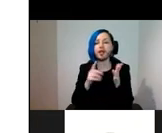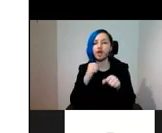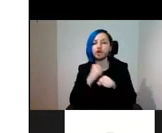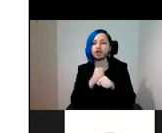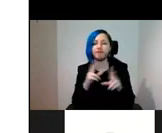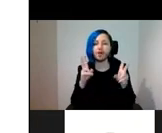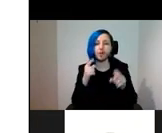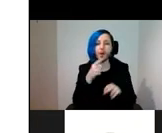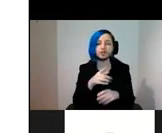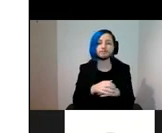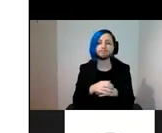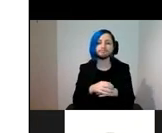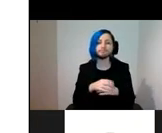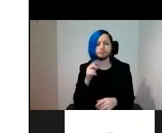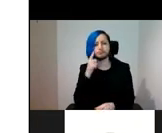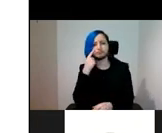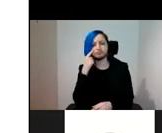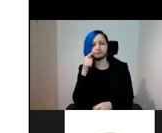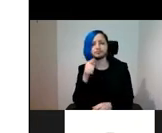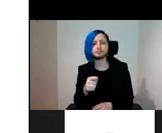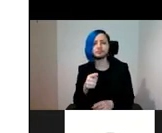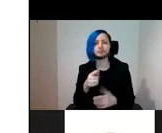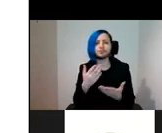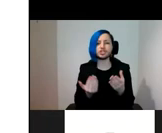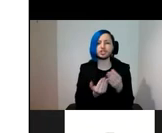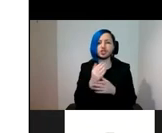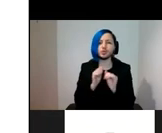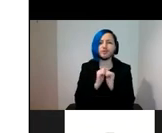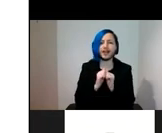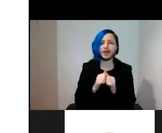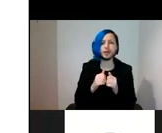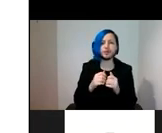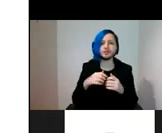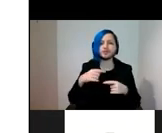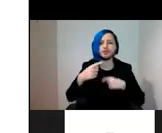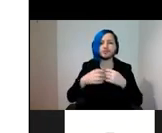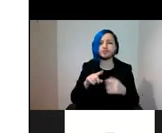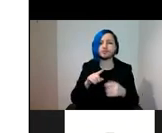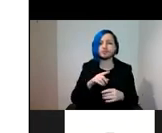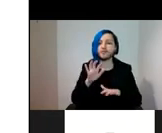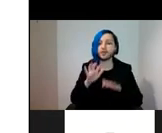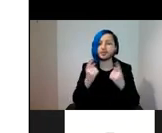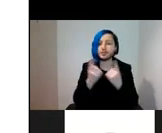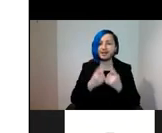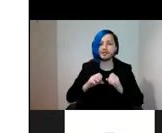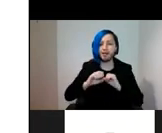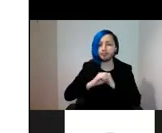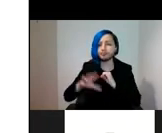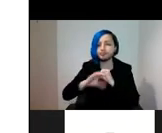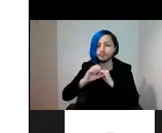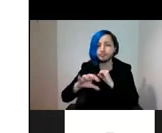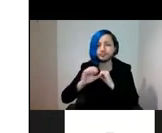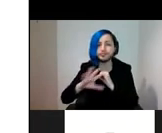lightly and omnipresently with the new aesthetic values churned out by the operations of computational matter, the curator's or art